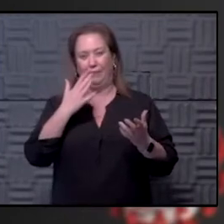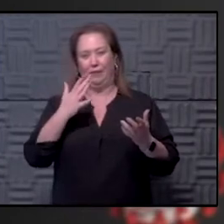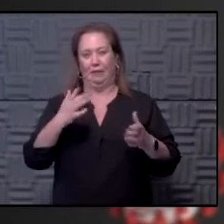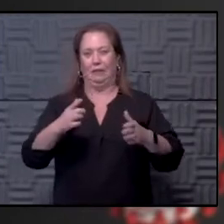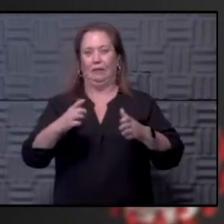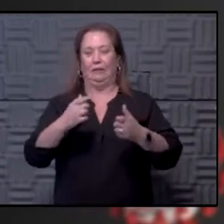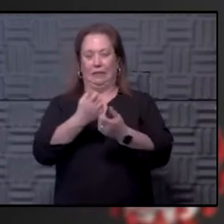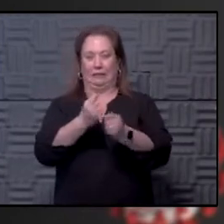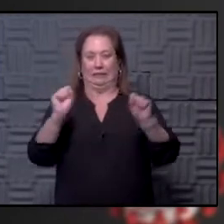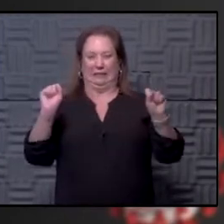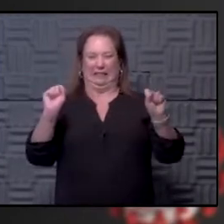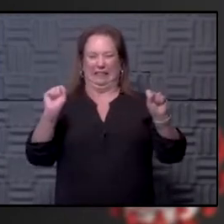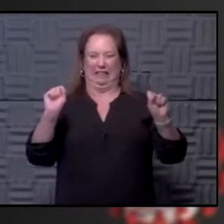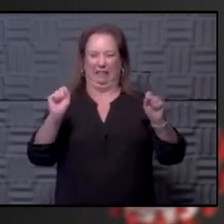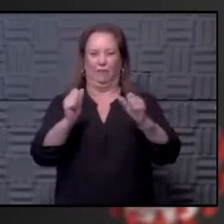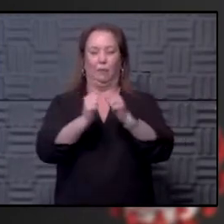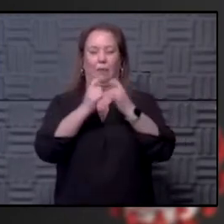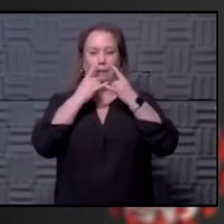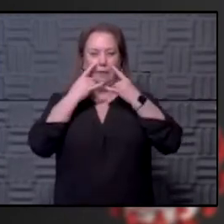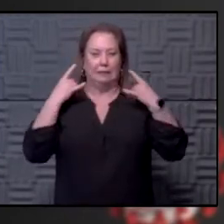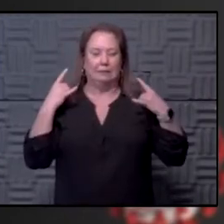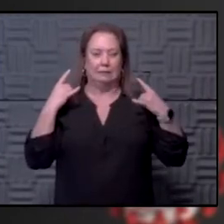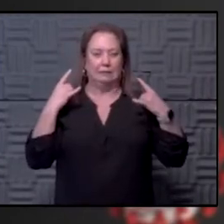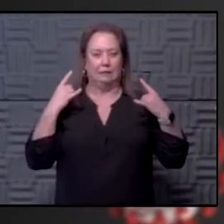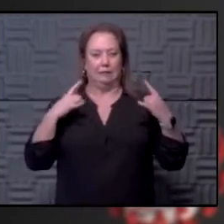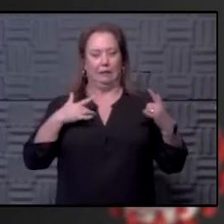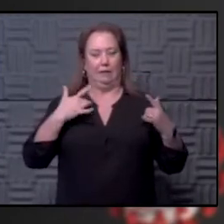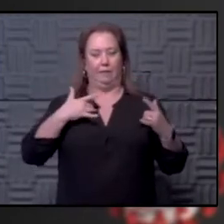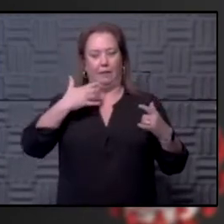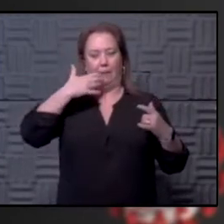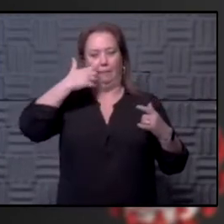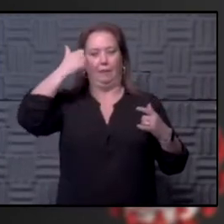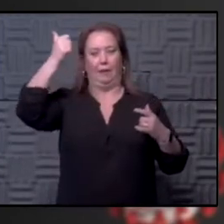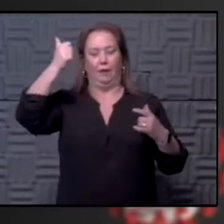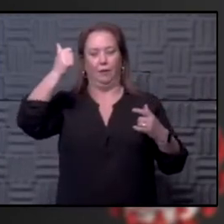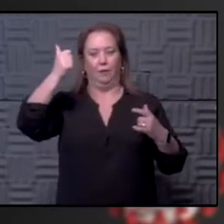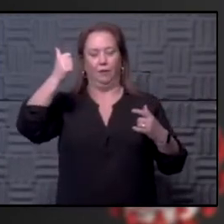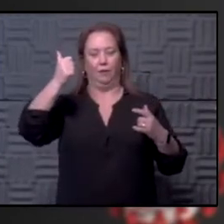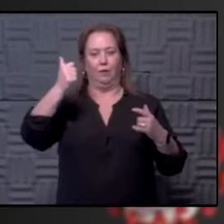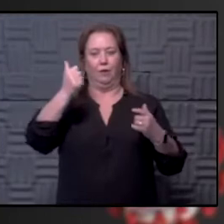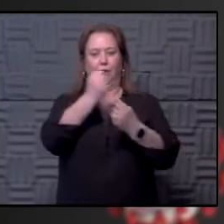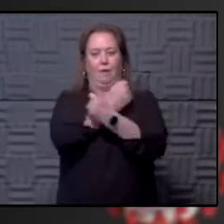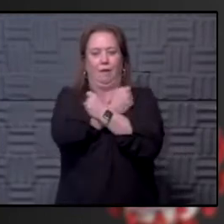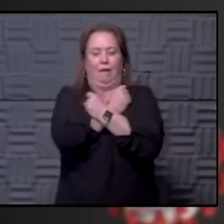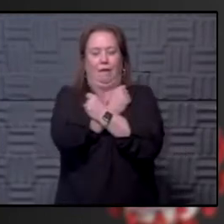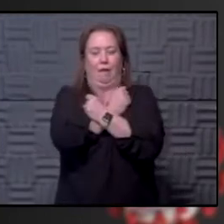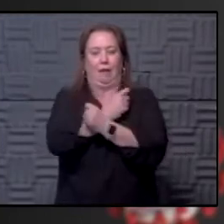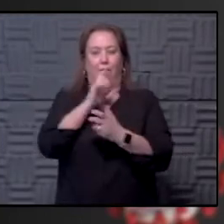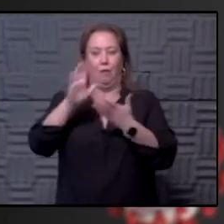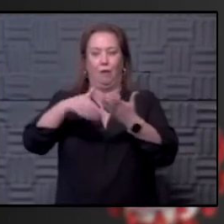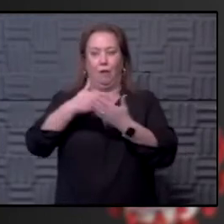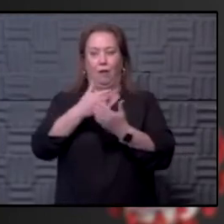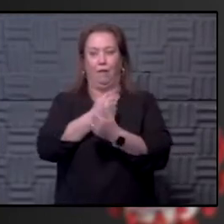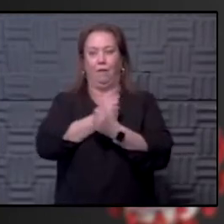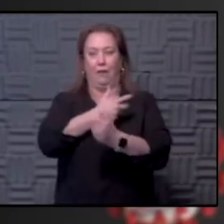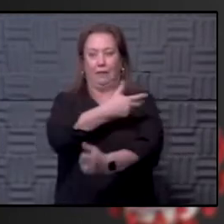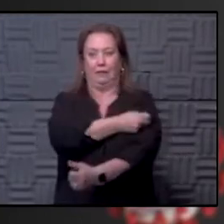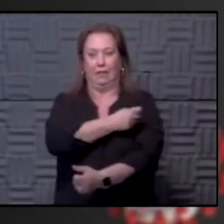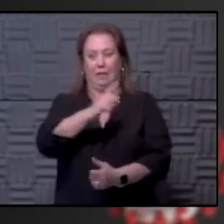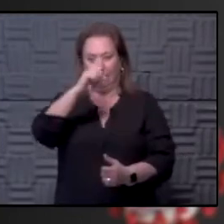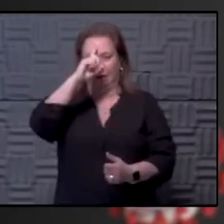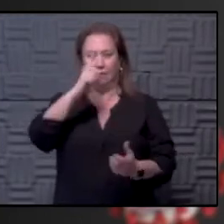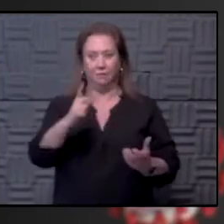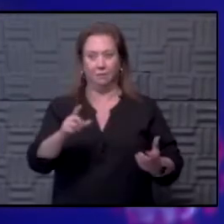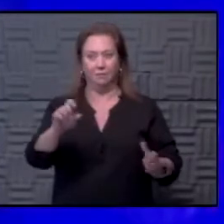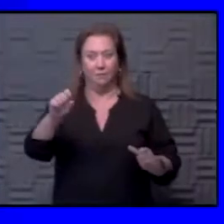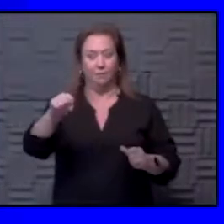of it's always safer if you do it with a mask on. But I'm feeling better about the good long hug if everybody's vaccinated. What do you think, Hawk? Yeah, I think so. I